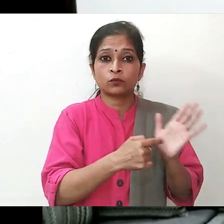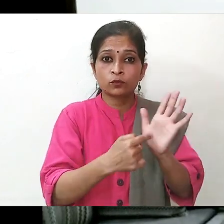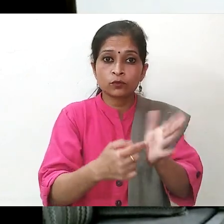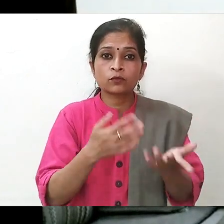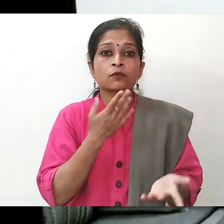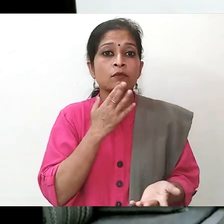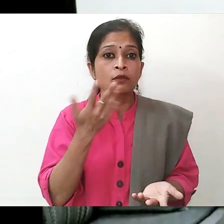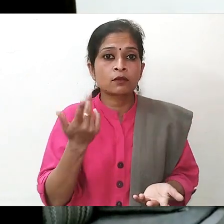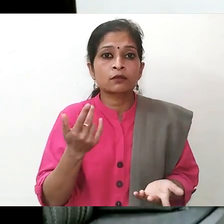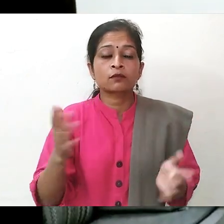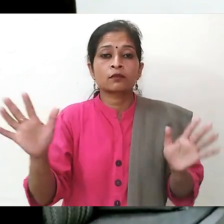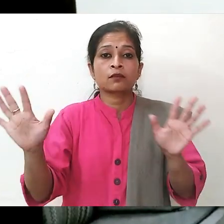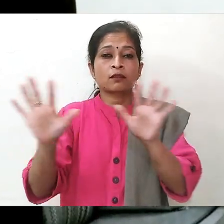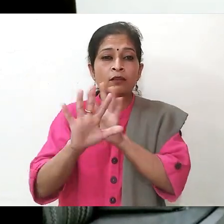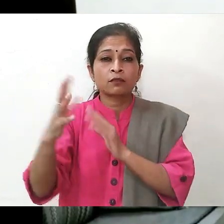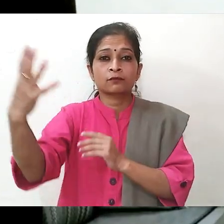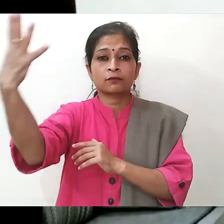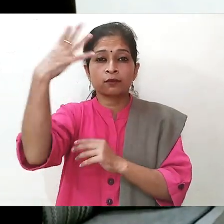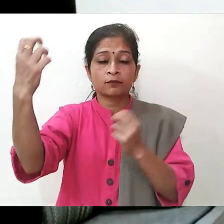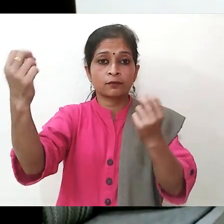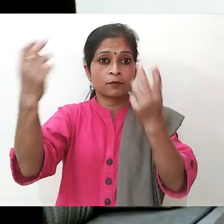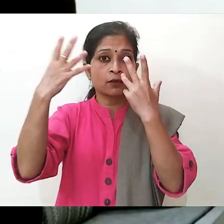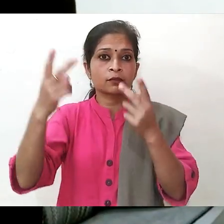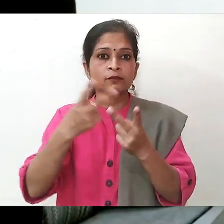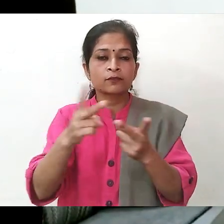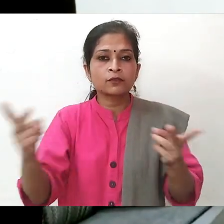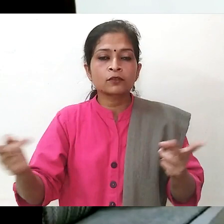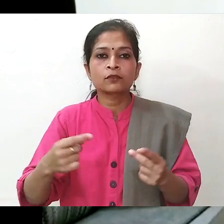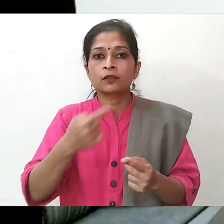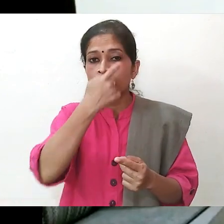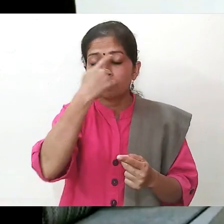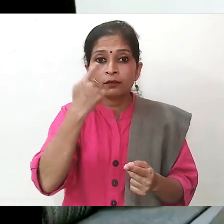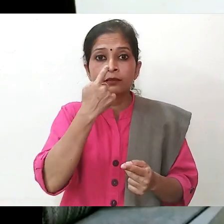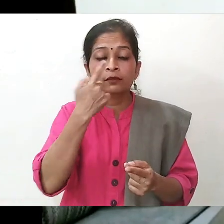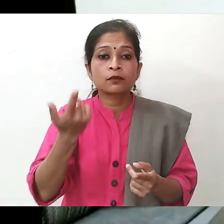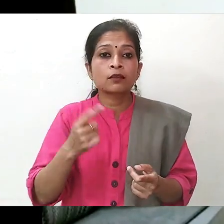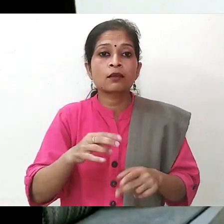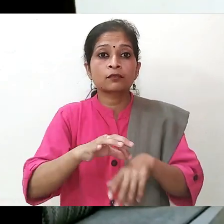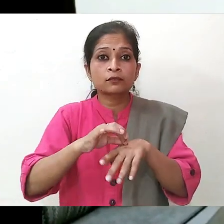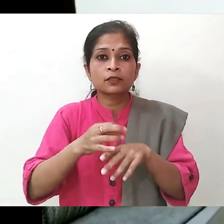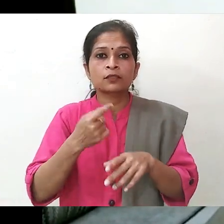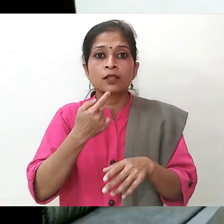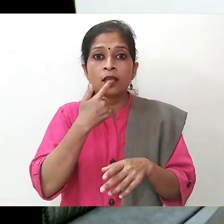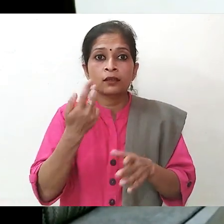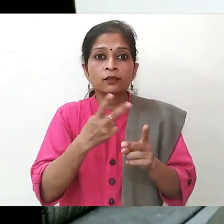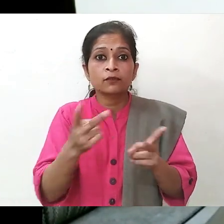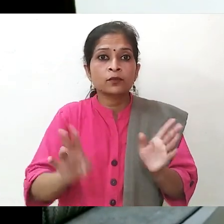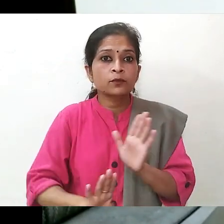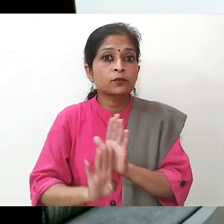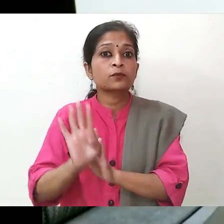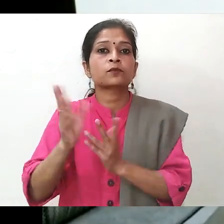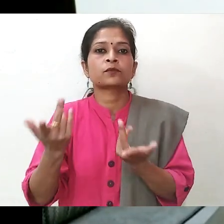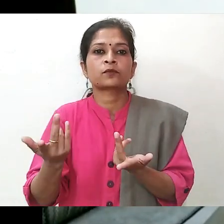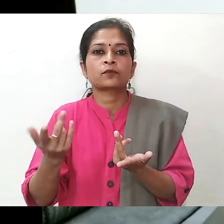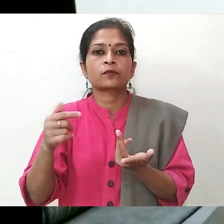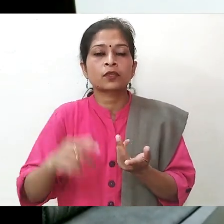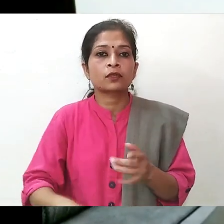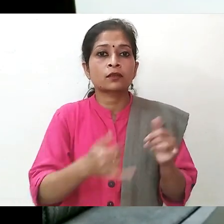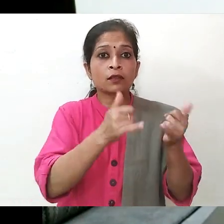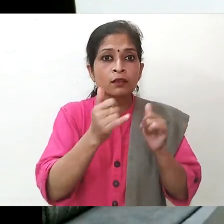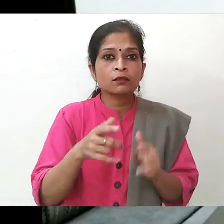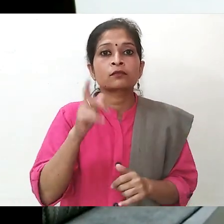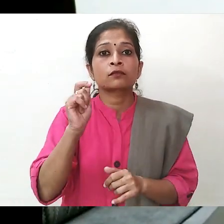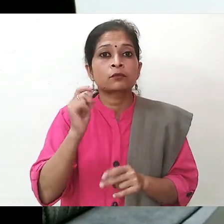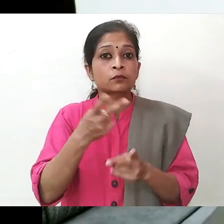different lights for their sensory integration and training. The play and